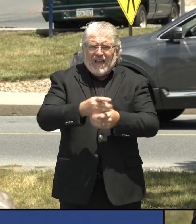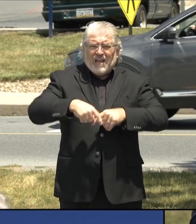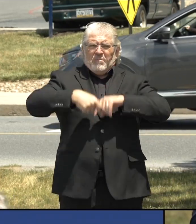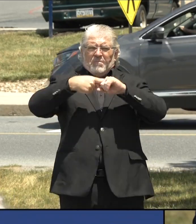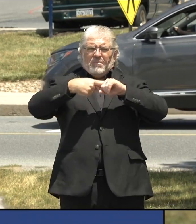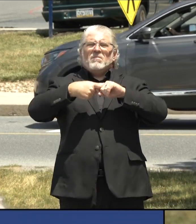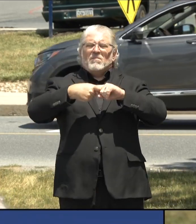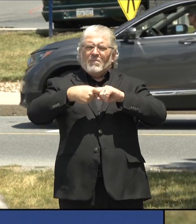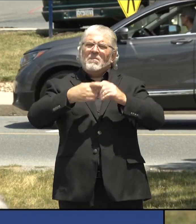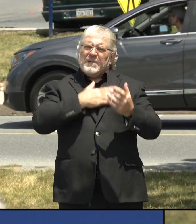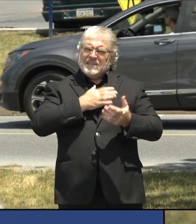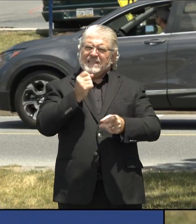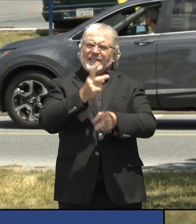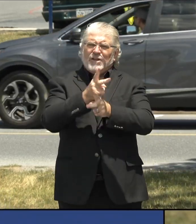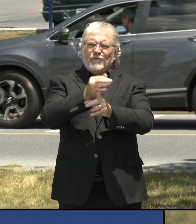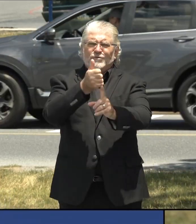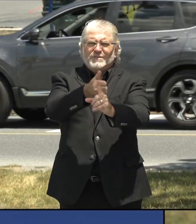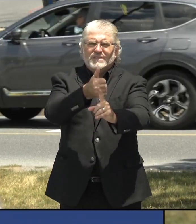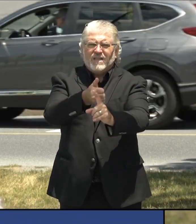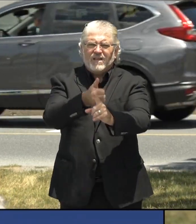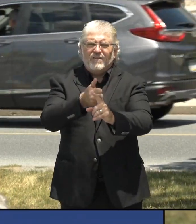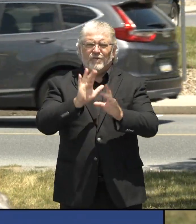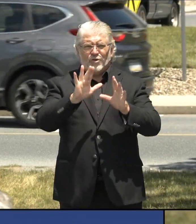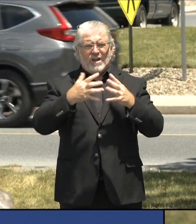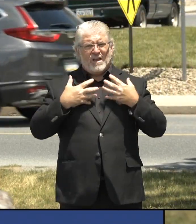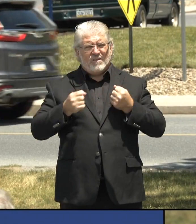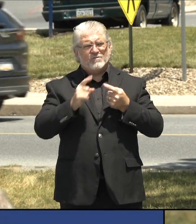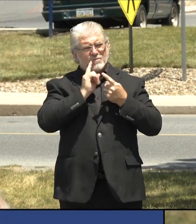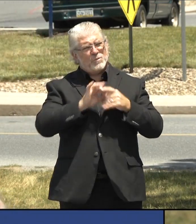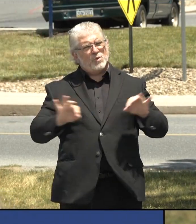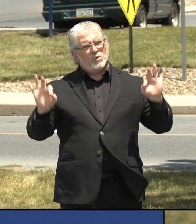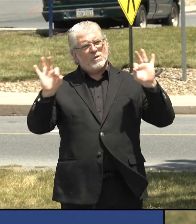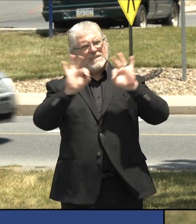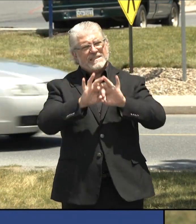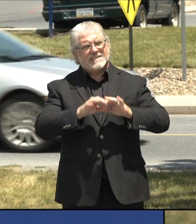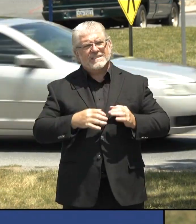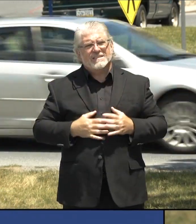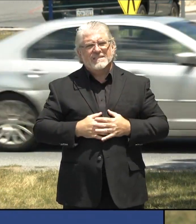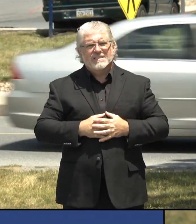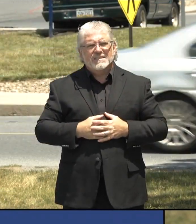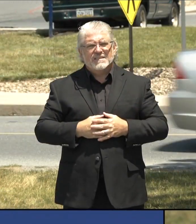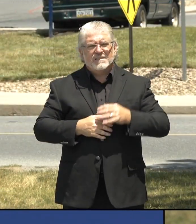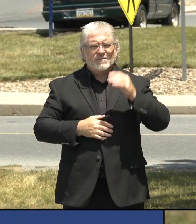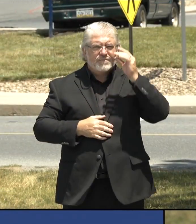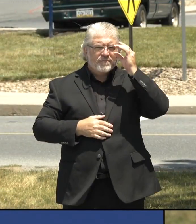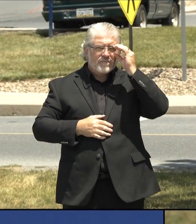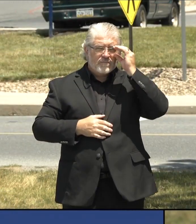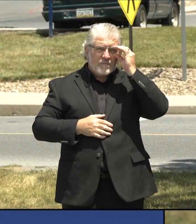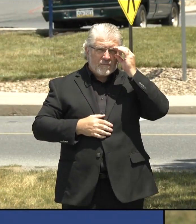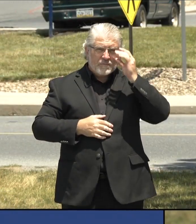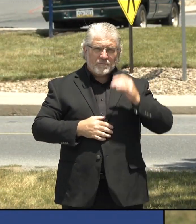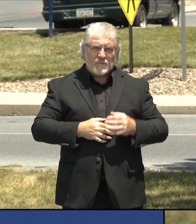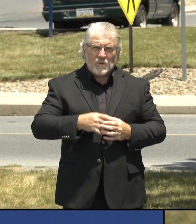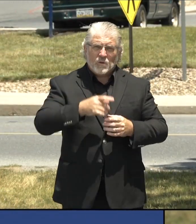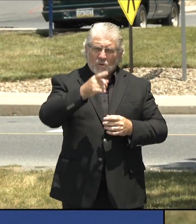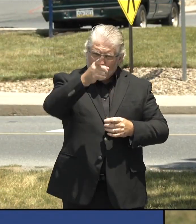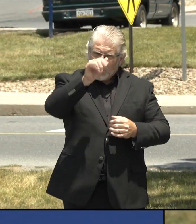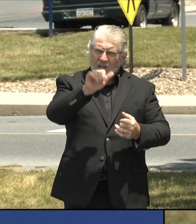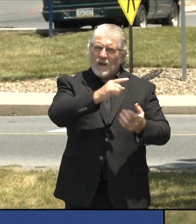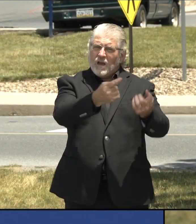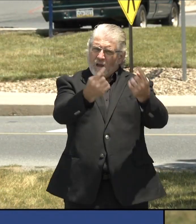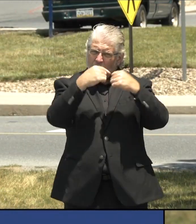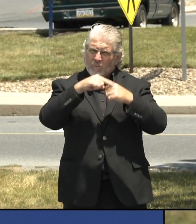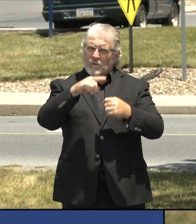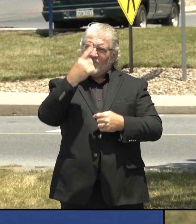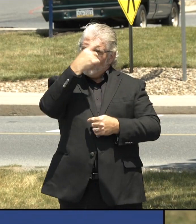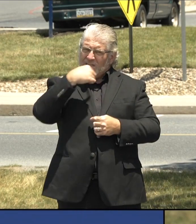your health is essential and UPMC is scheduling more in-person appointments and procedures in our facilities every